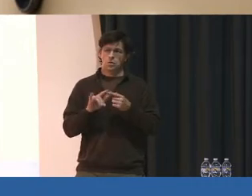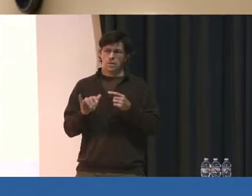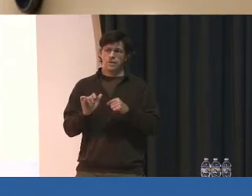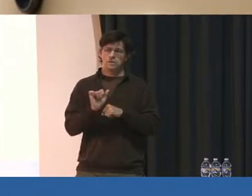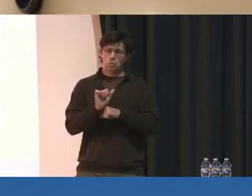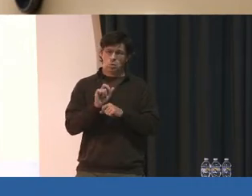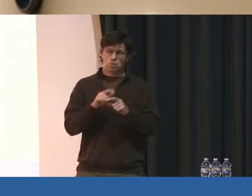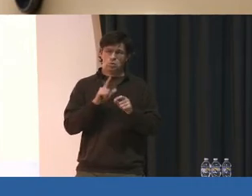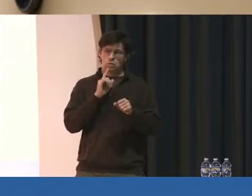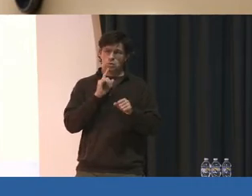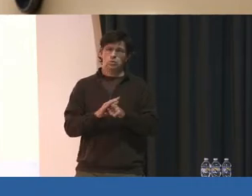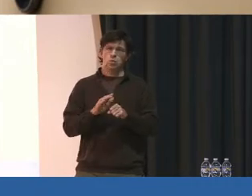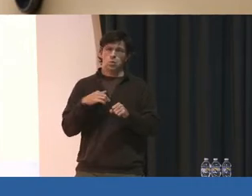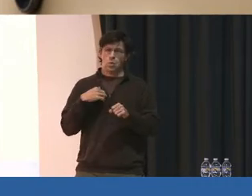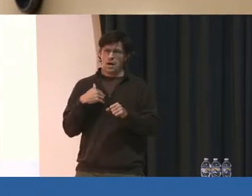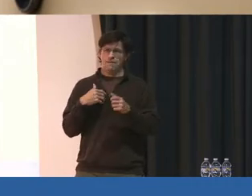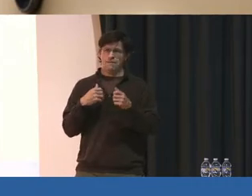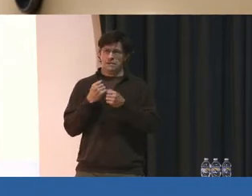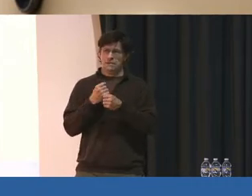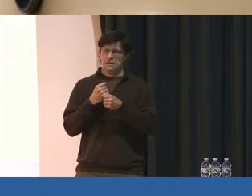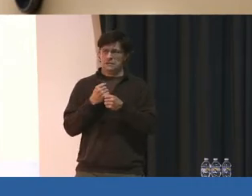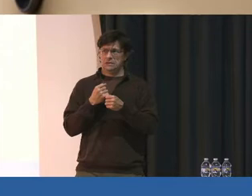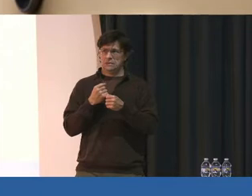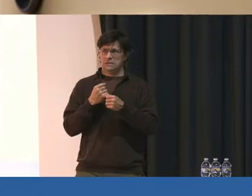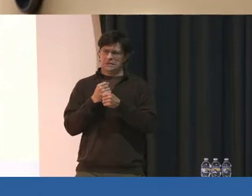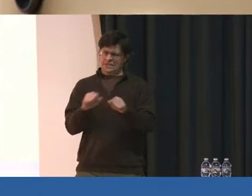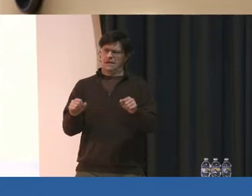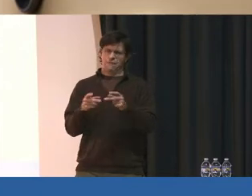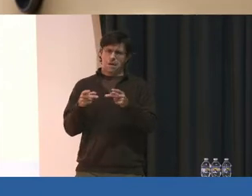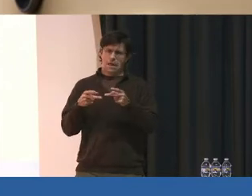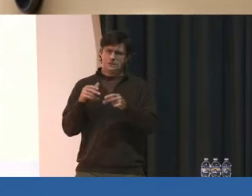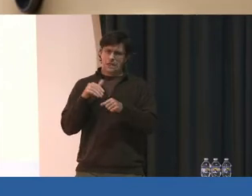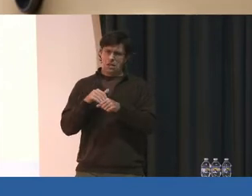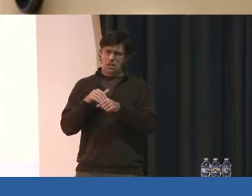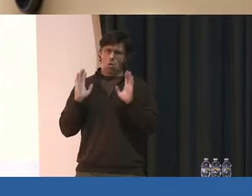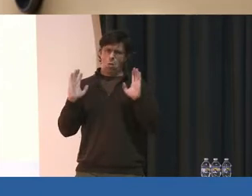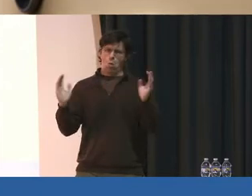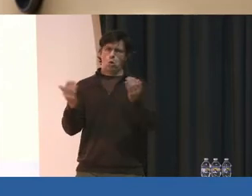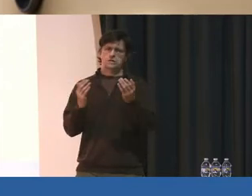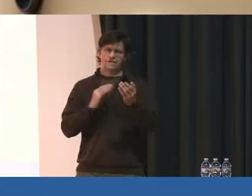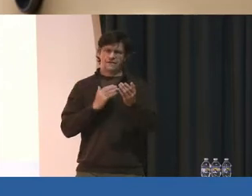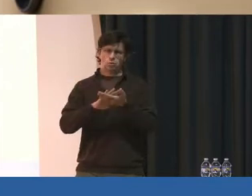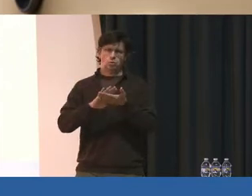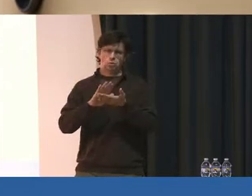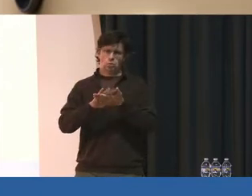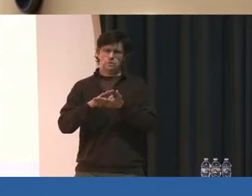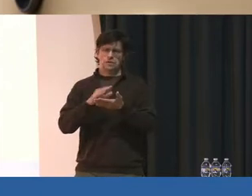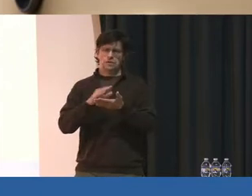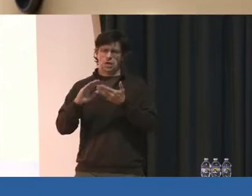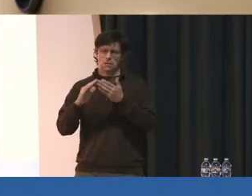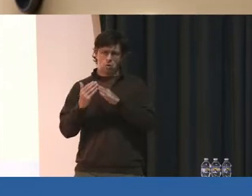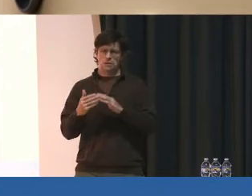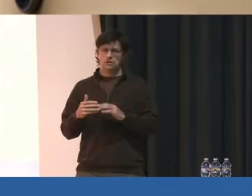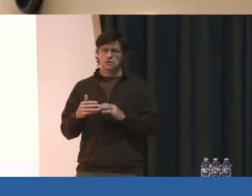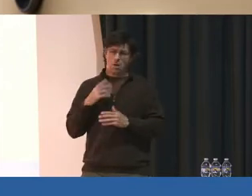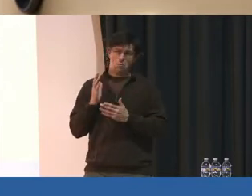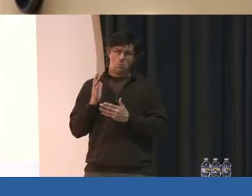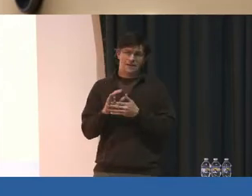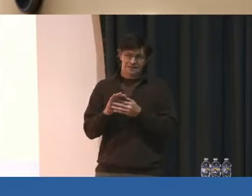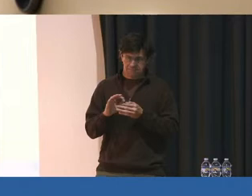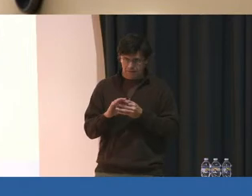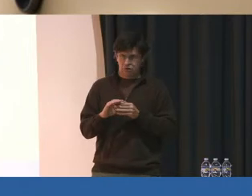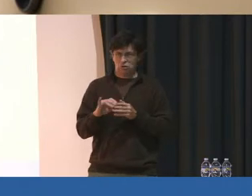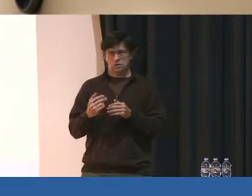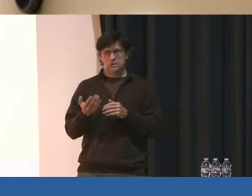to ensure that we have the safest places inside of the walls of our schools and community. Now, we brought this message just